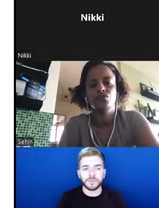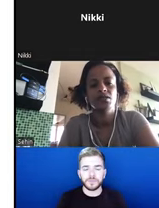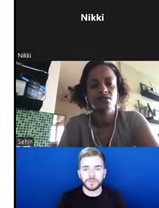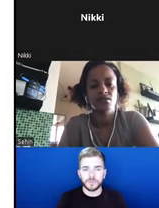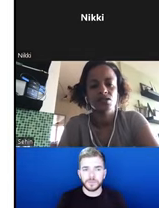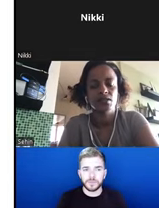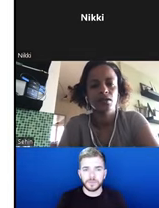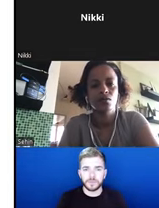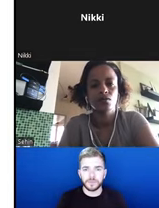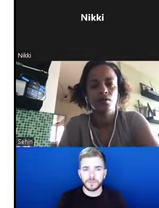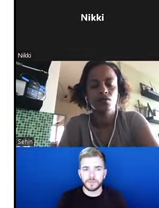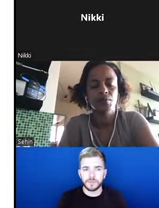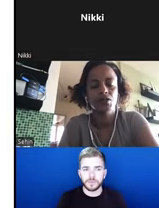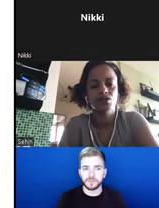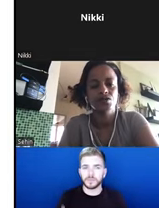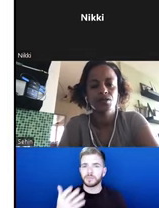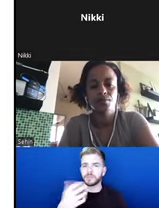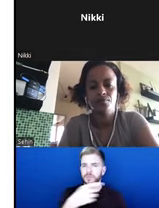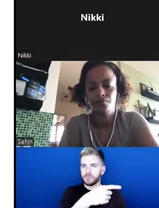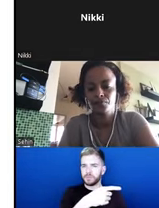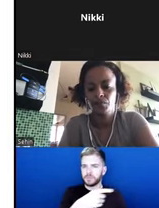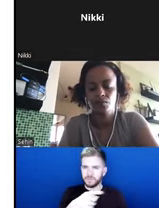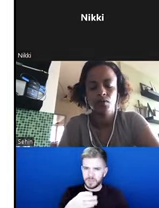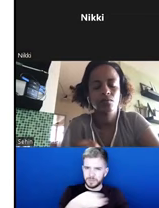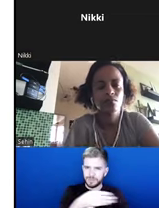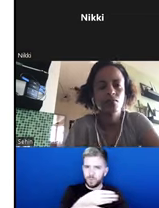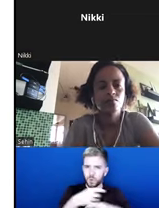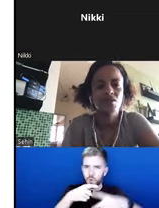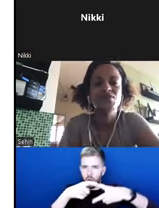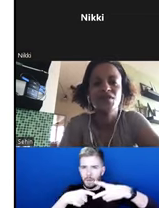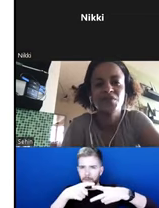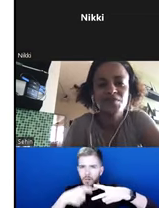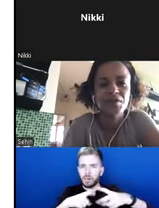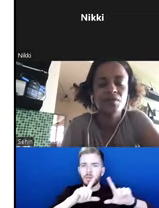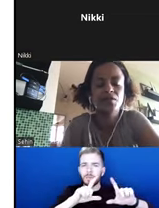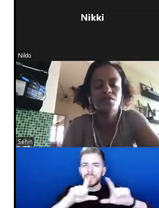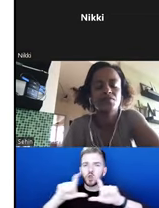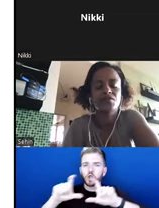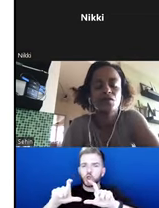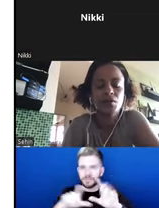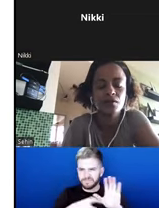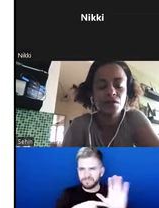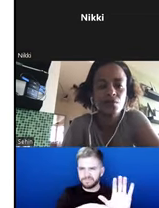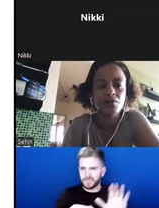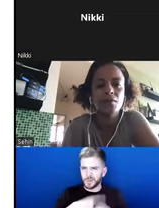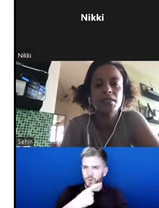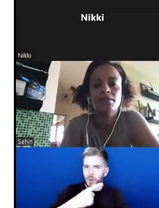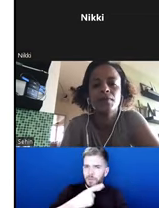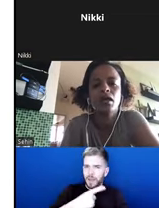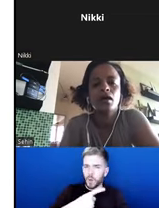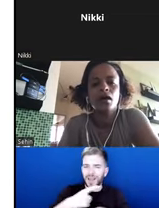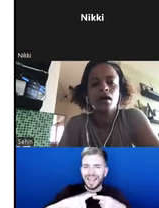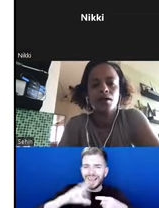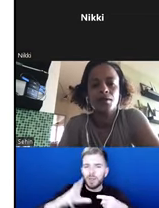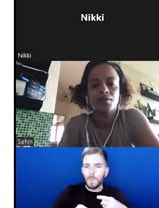So this is just a couple of pictures illustrating what I'm talking about in terms of Ethiopian feminism.